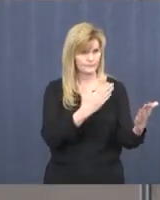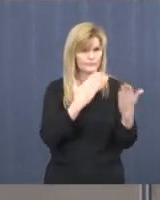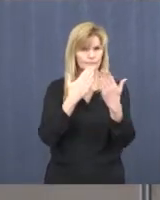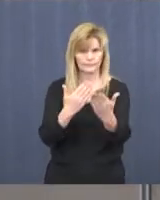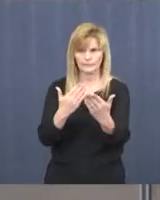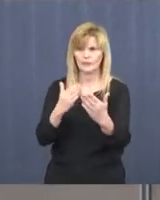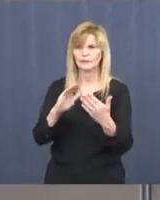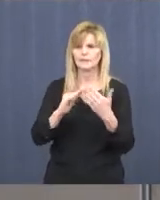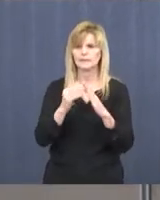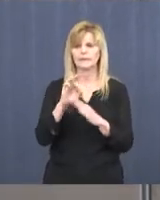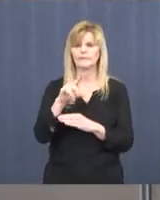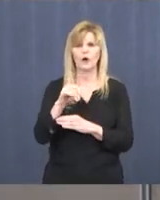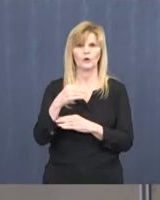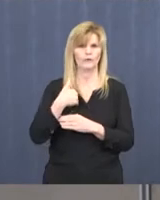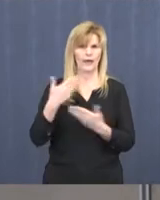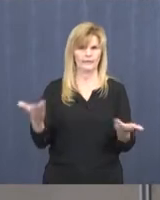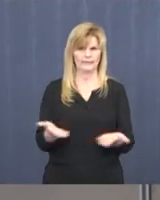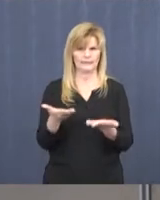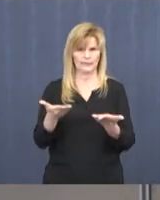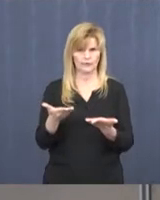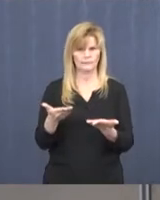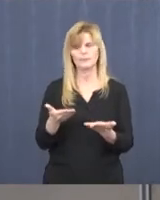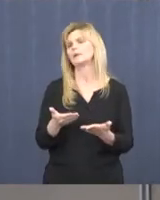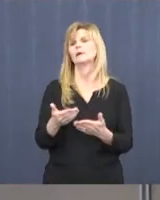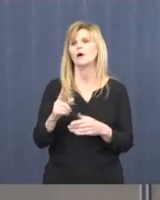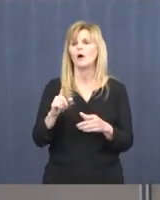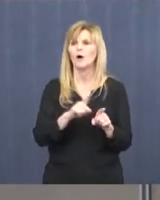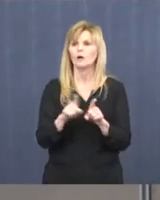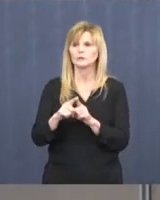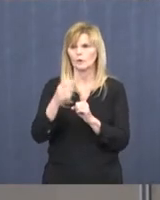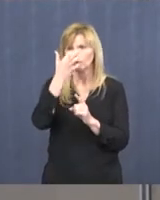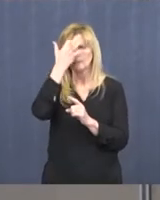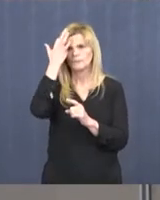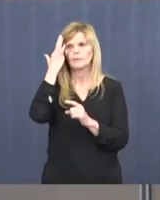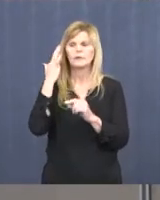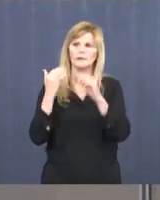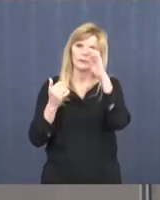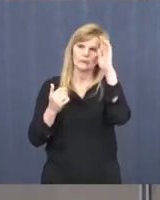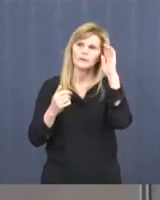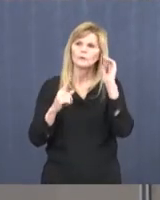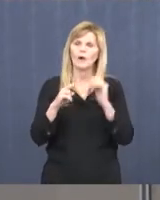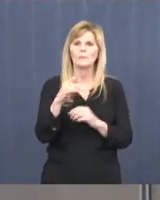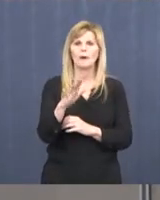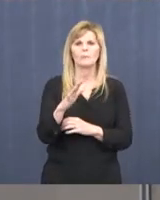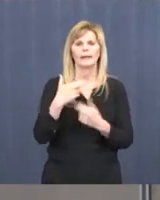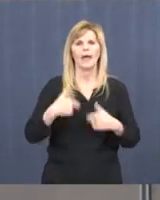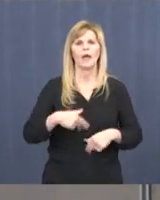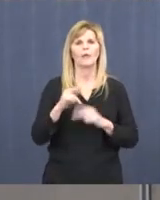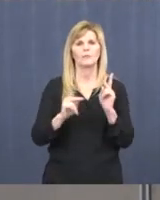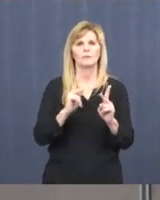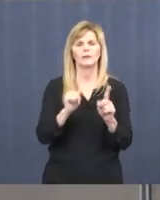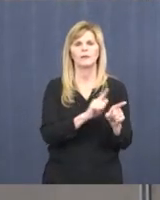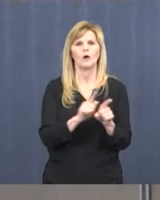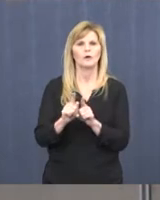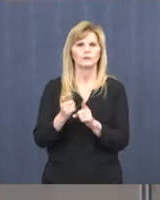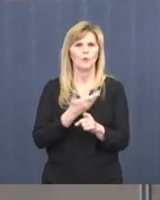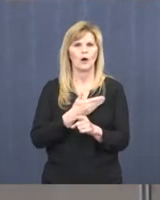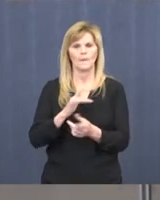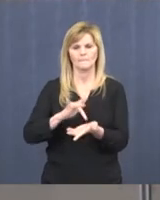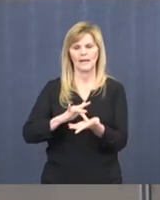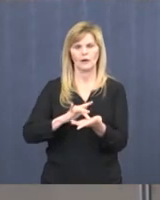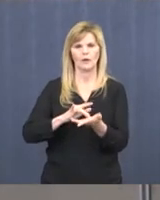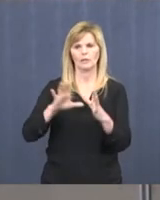City of Fargo for hosting this again. Also a special shout-out to our public health officials and also our medical